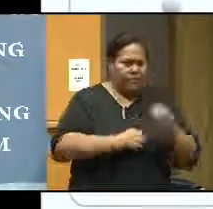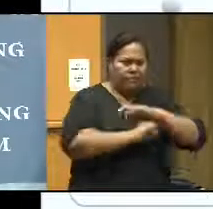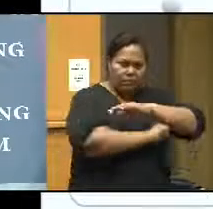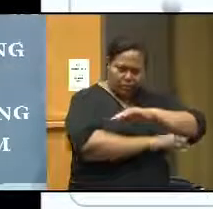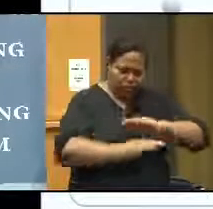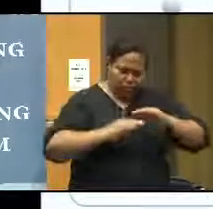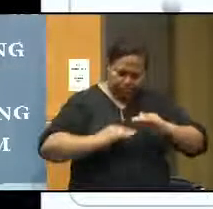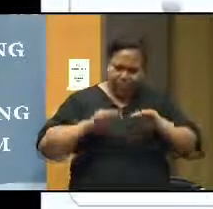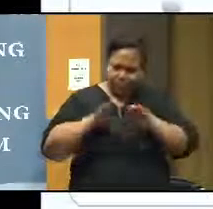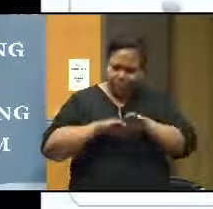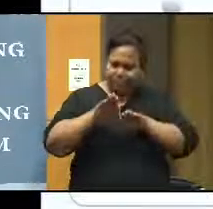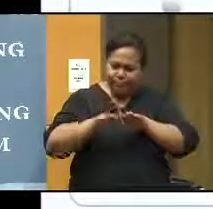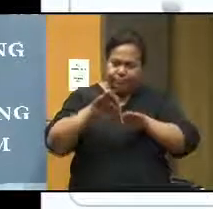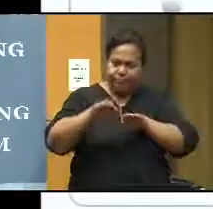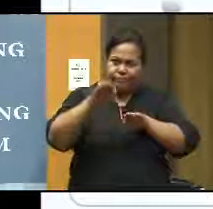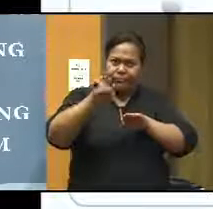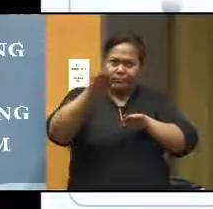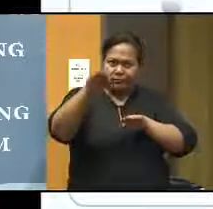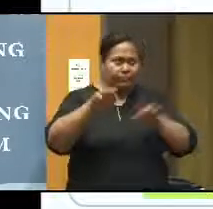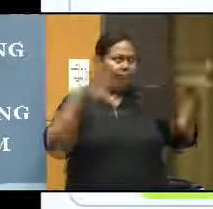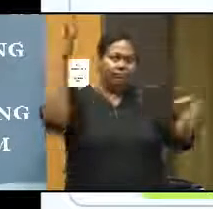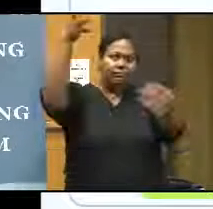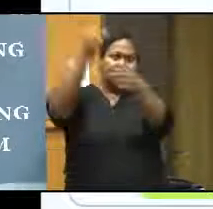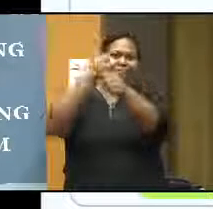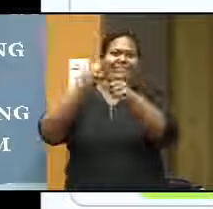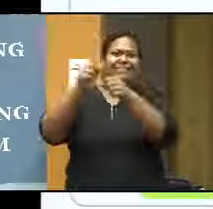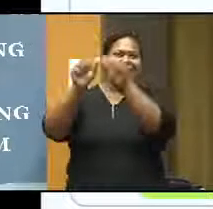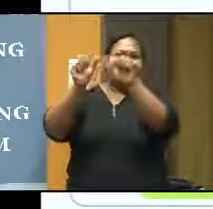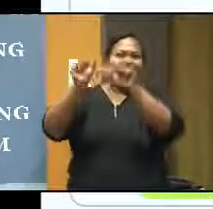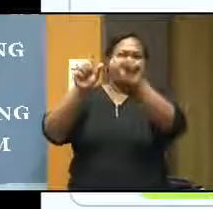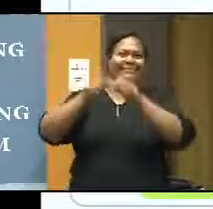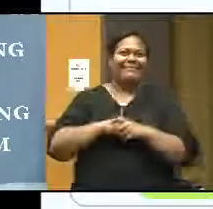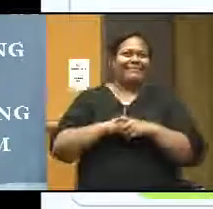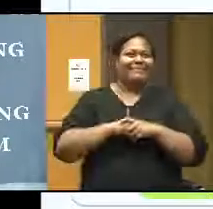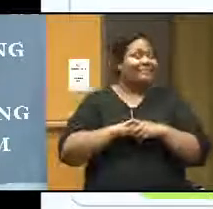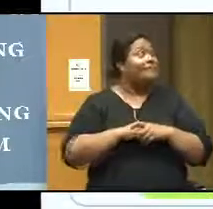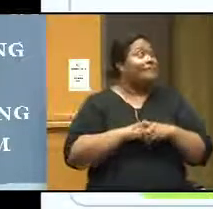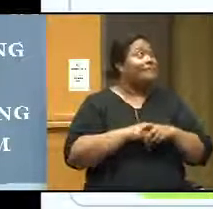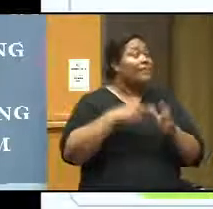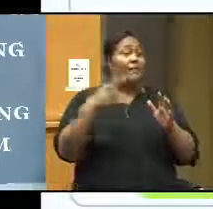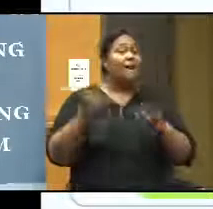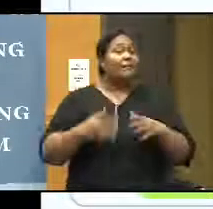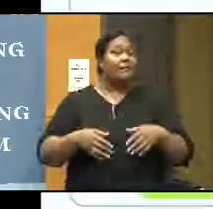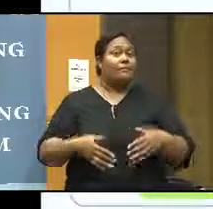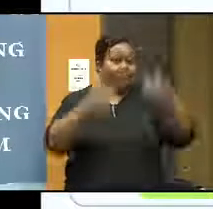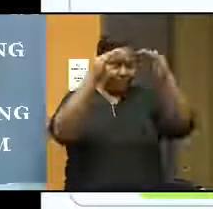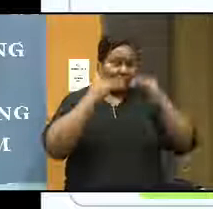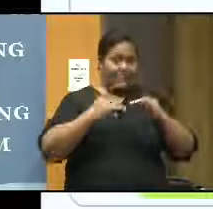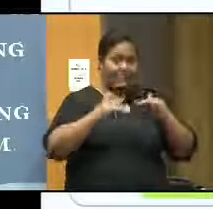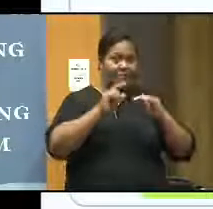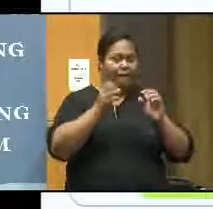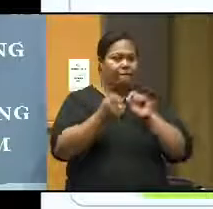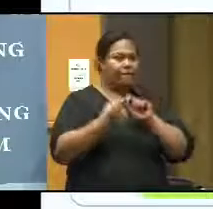then finally the reach to the summative assessment here. Okay. Now I move to the feedback. All right? I was